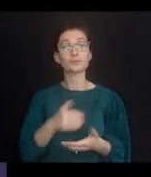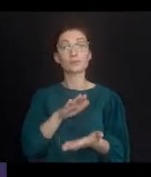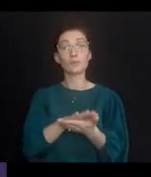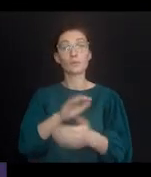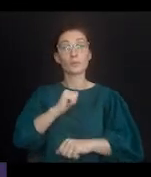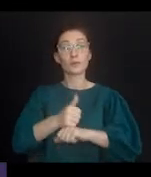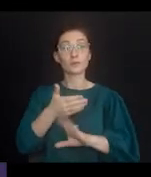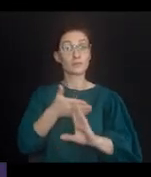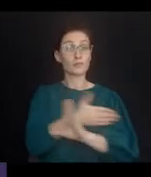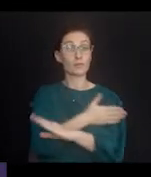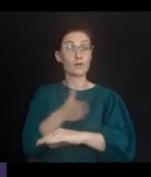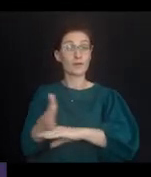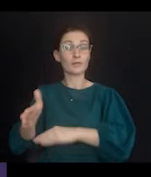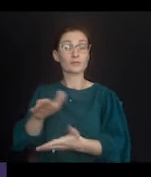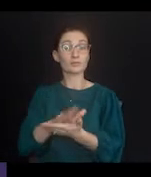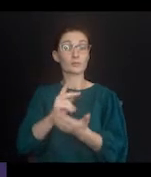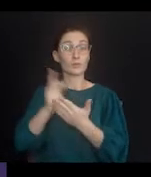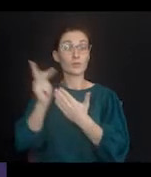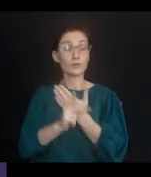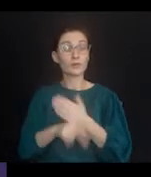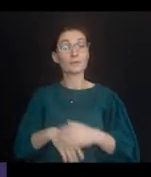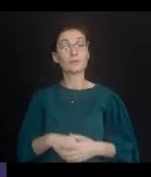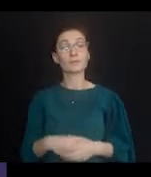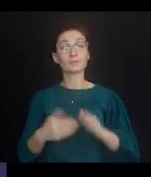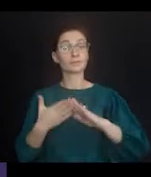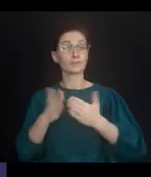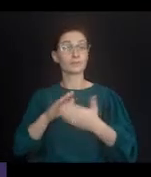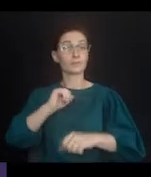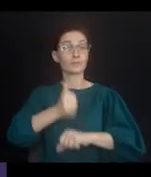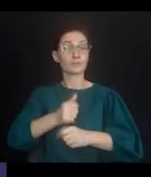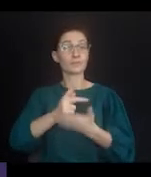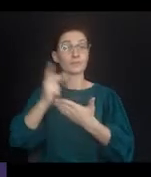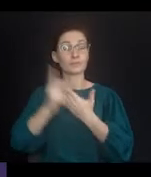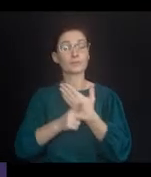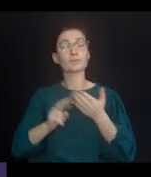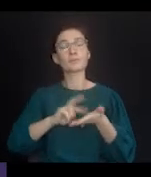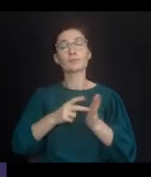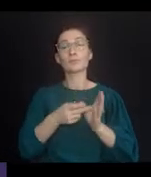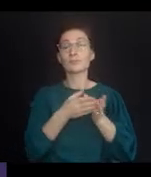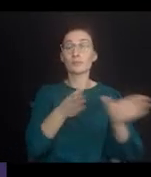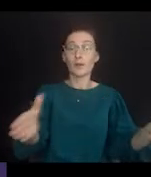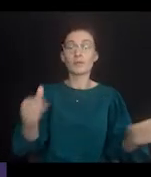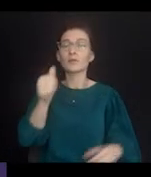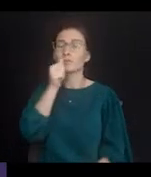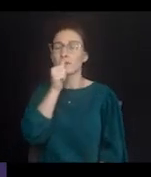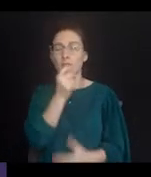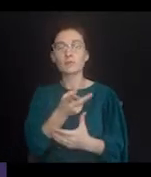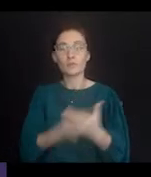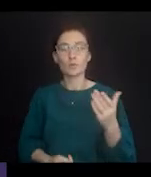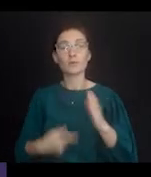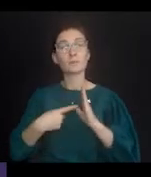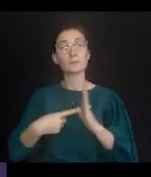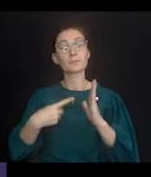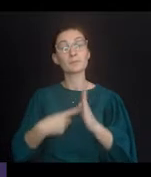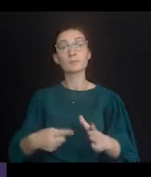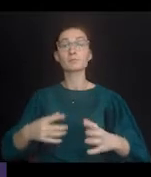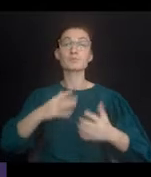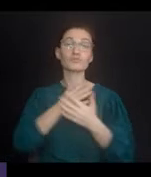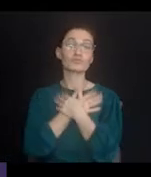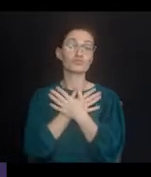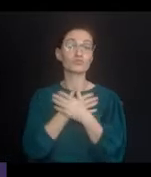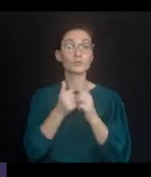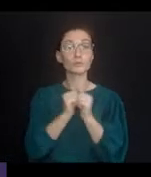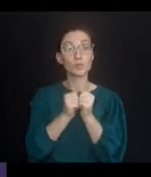School-based before and after school programs. Community-based programs, including public or private. Examples